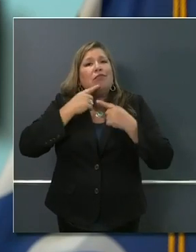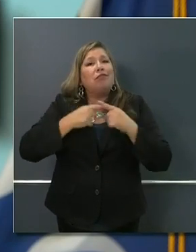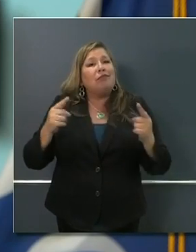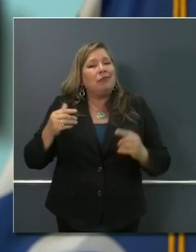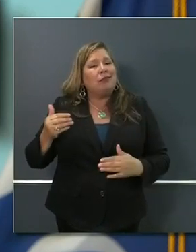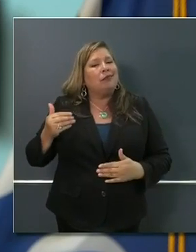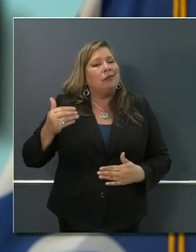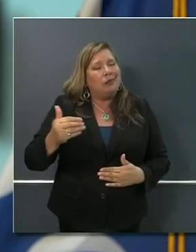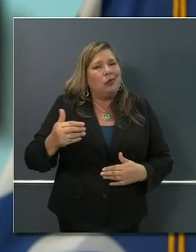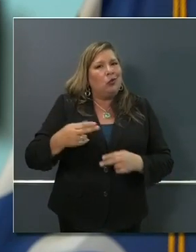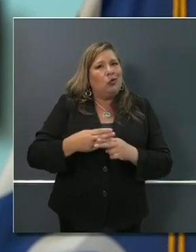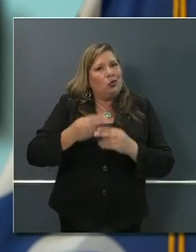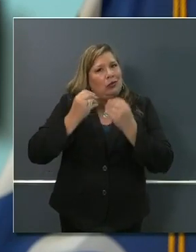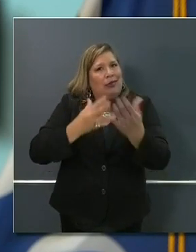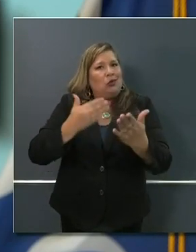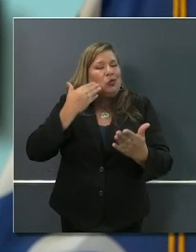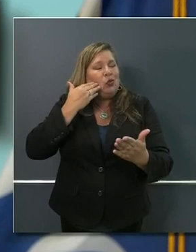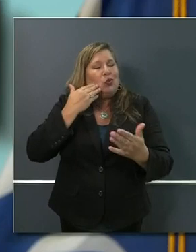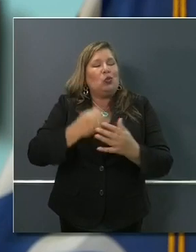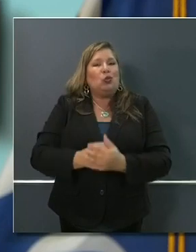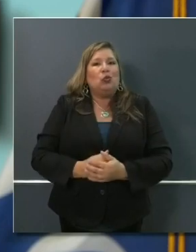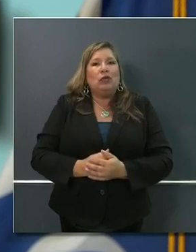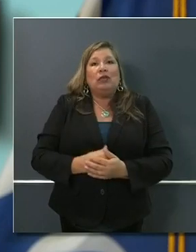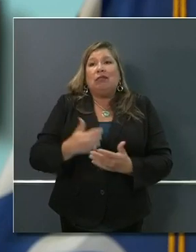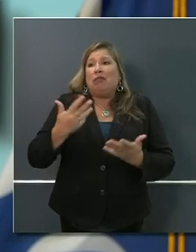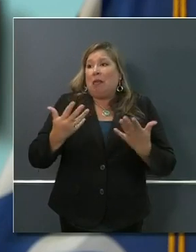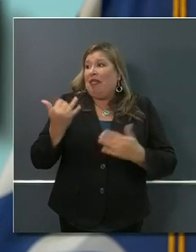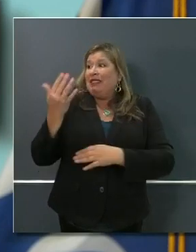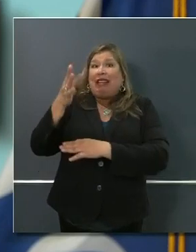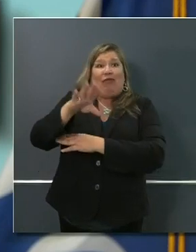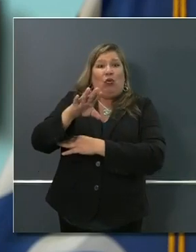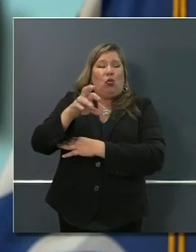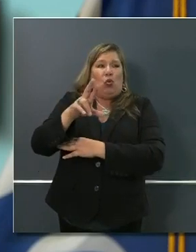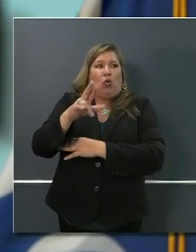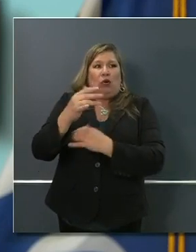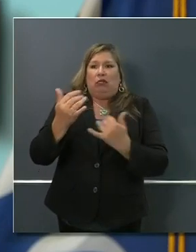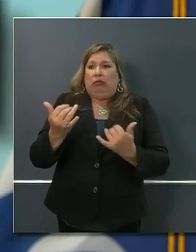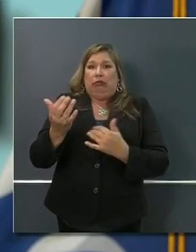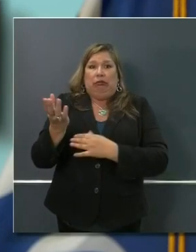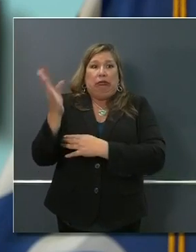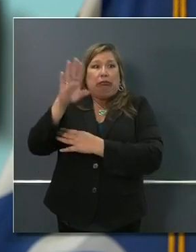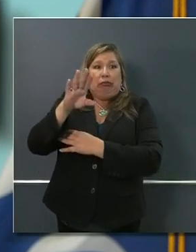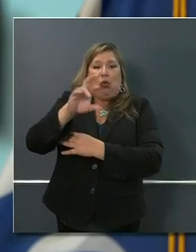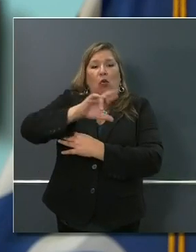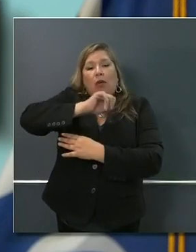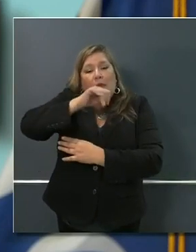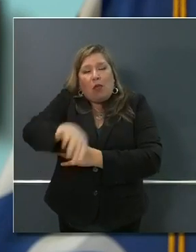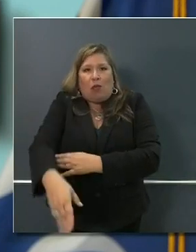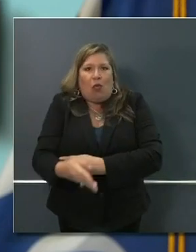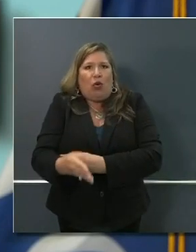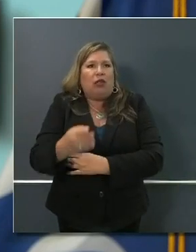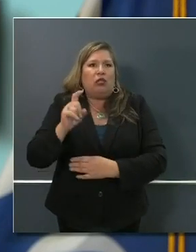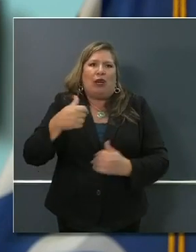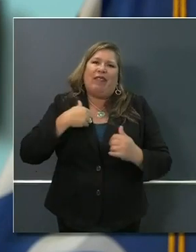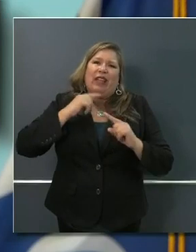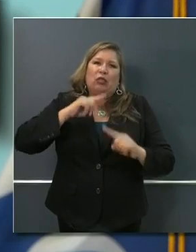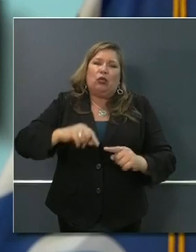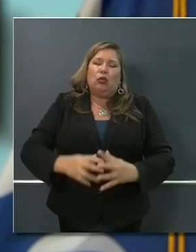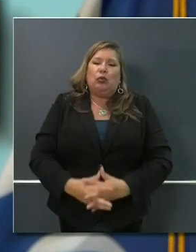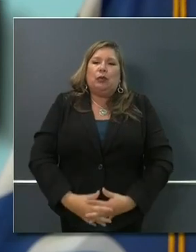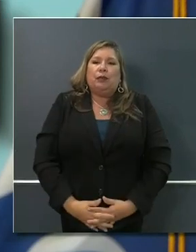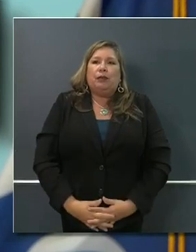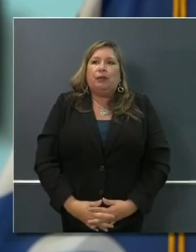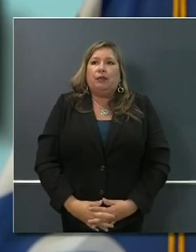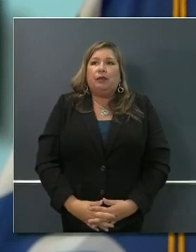period of time. As early as late this afternoon today, as late as early tomorrow. Final question, Karma